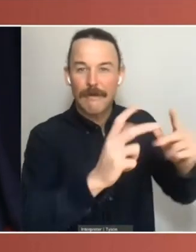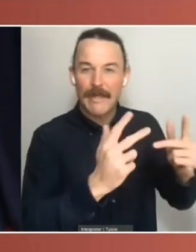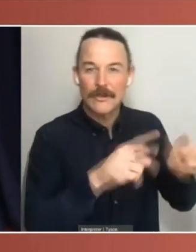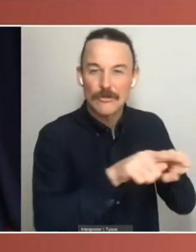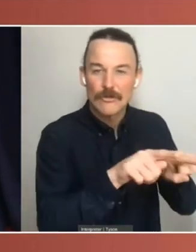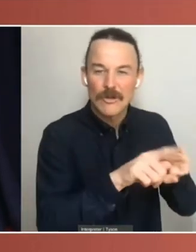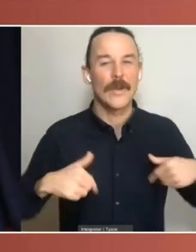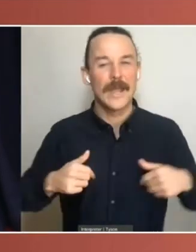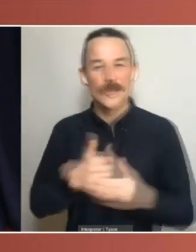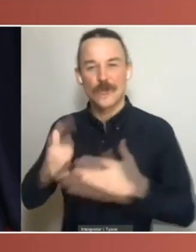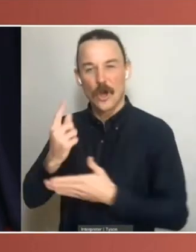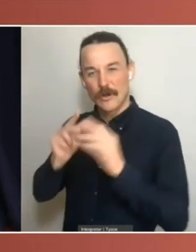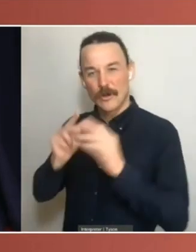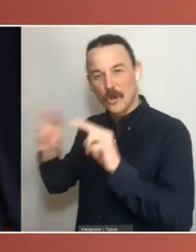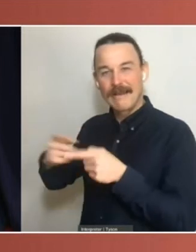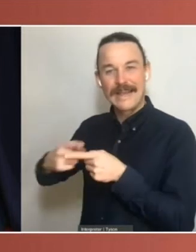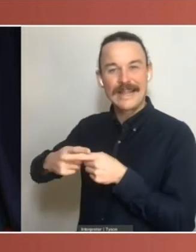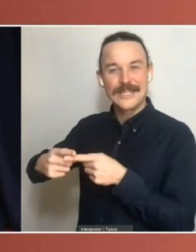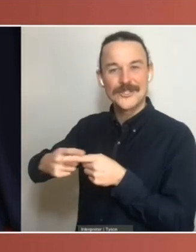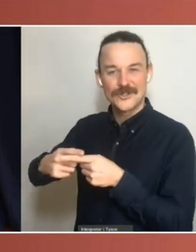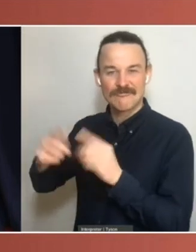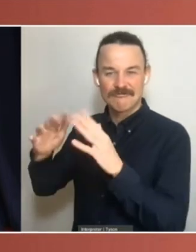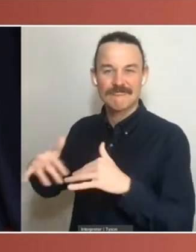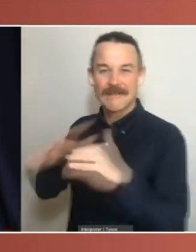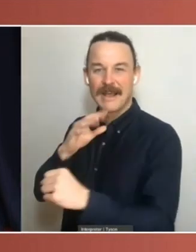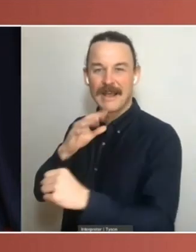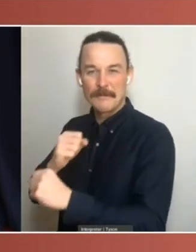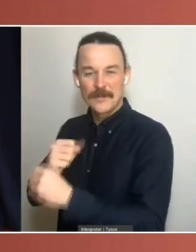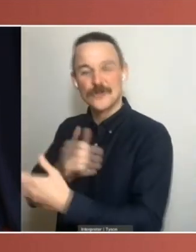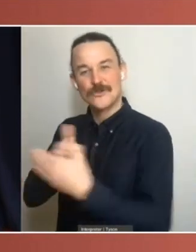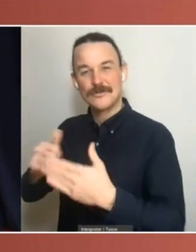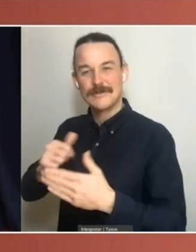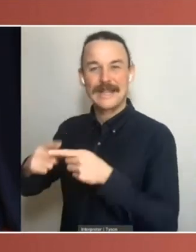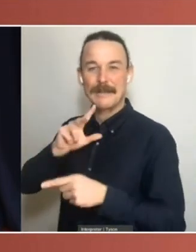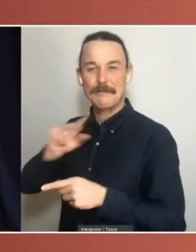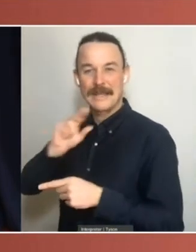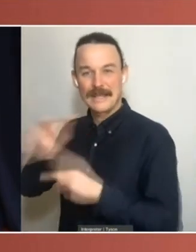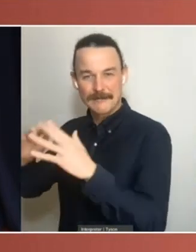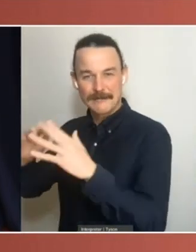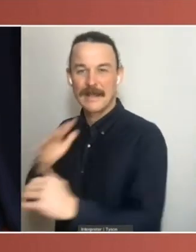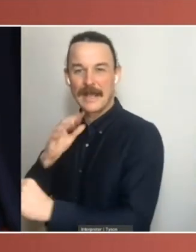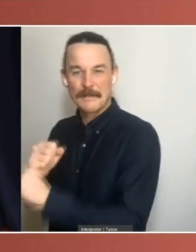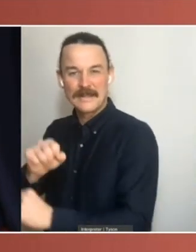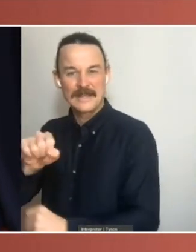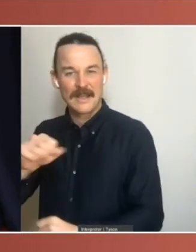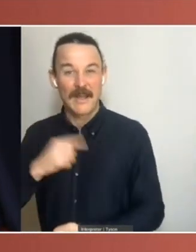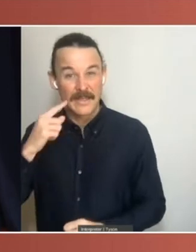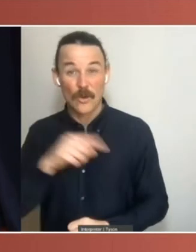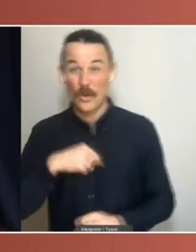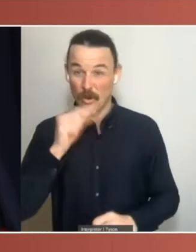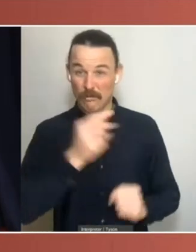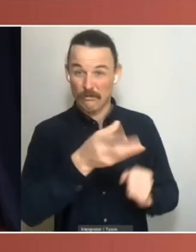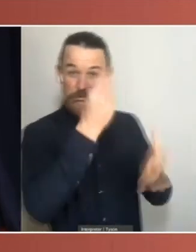the English speaking ones. I think there should be lots to learn from other